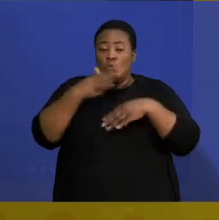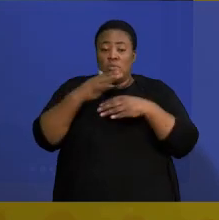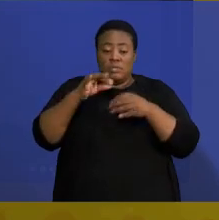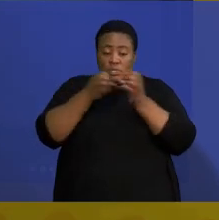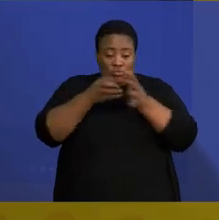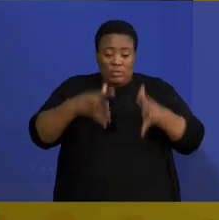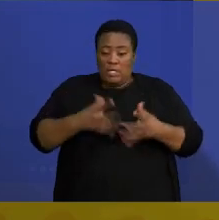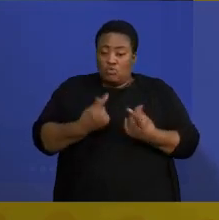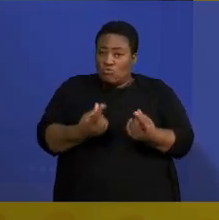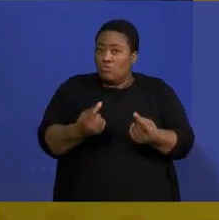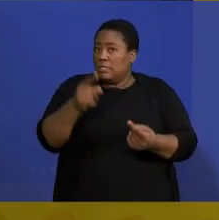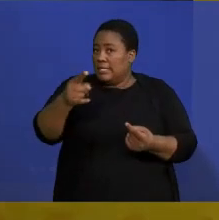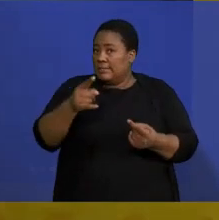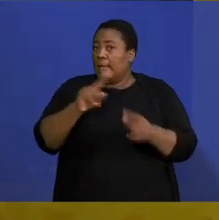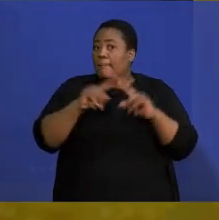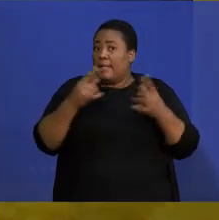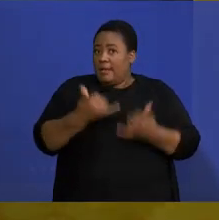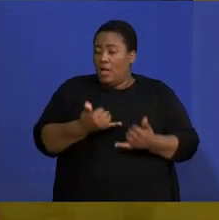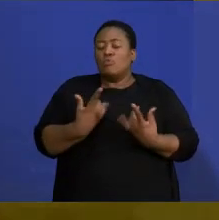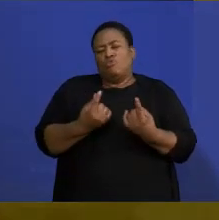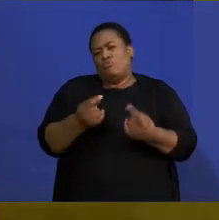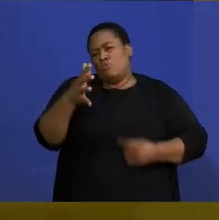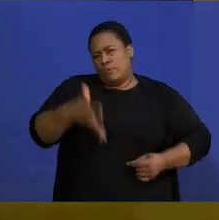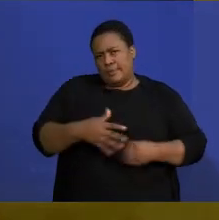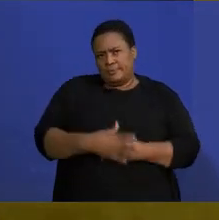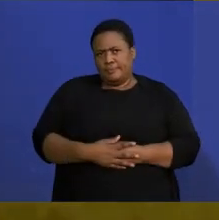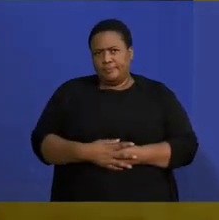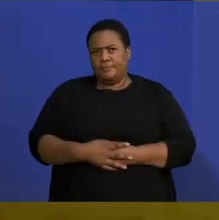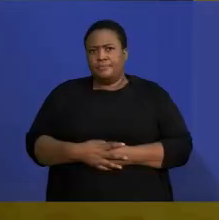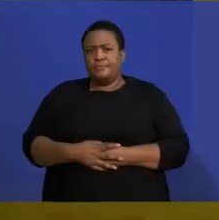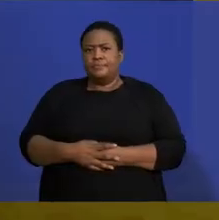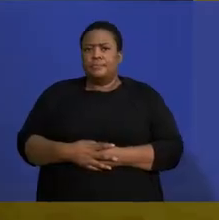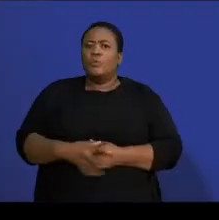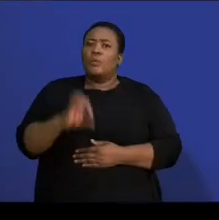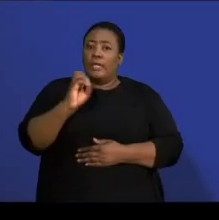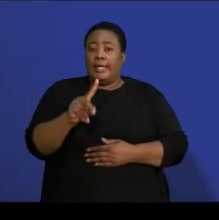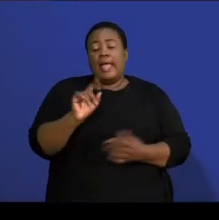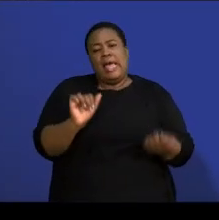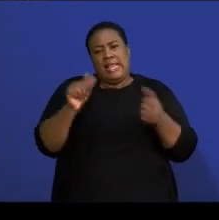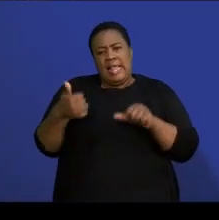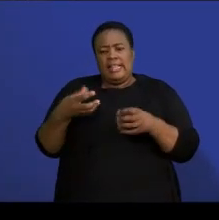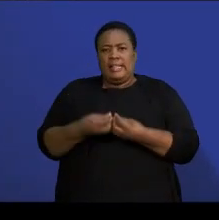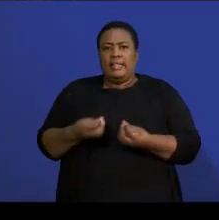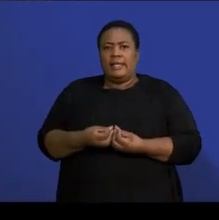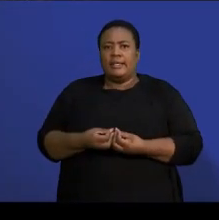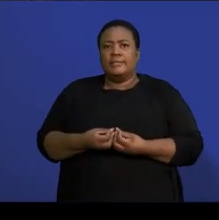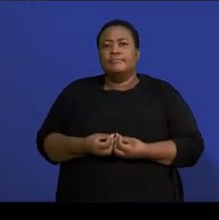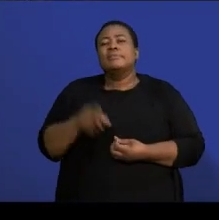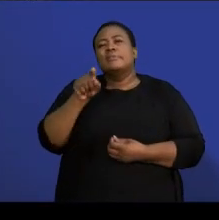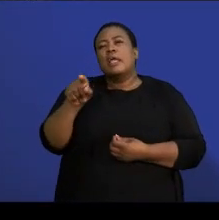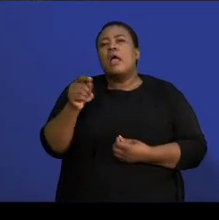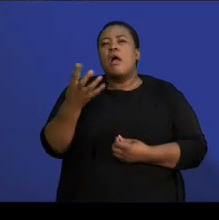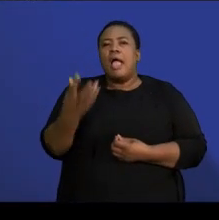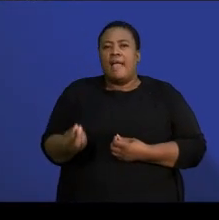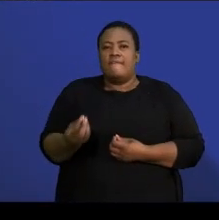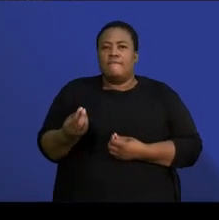you will definitely do this. So, let's just have a look at the other things here. So, here I have a